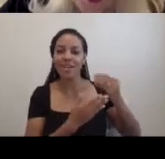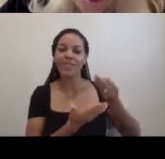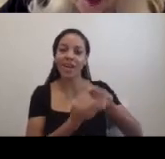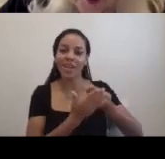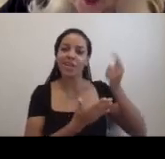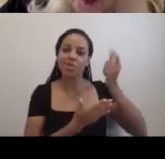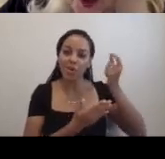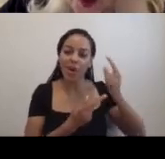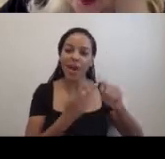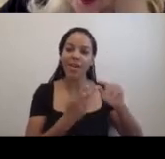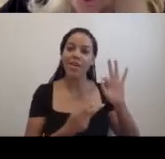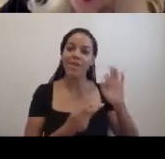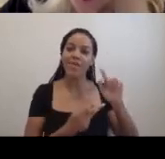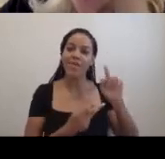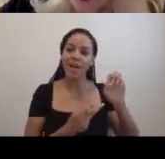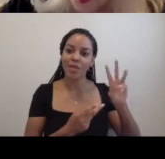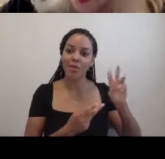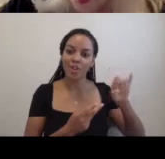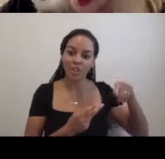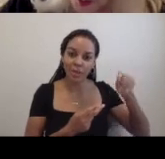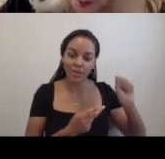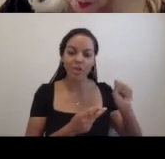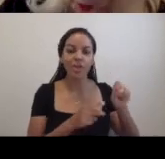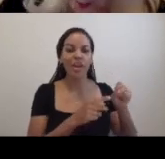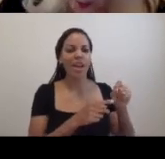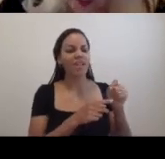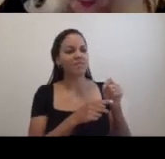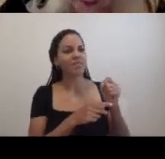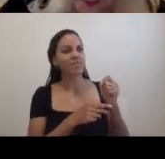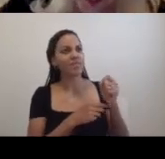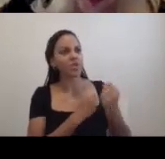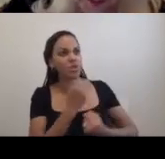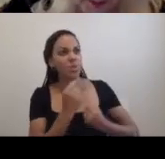and a kind of professional, even spiritual risk support.